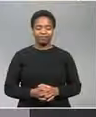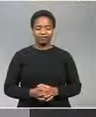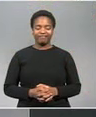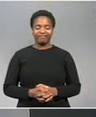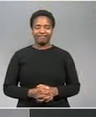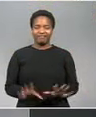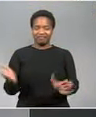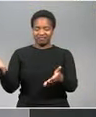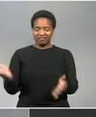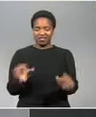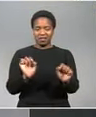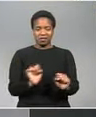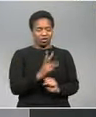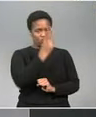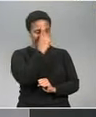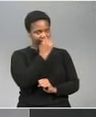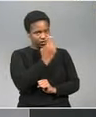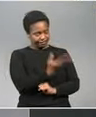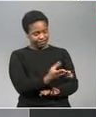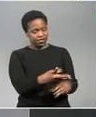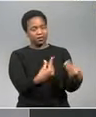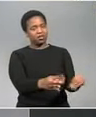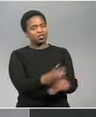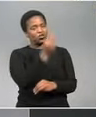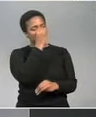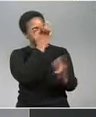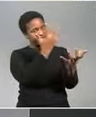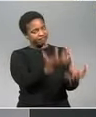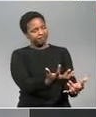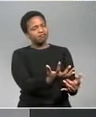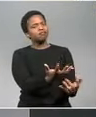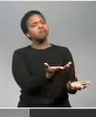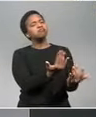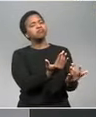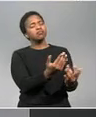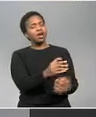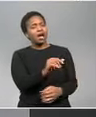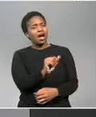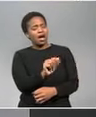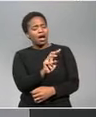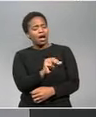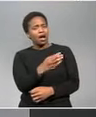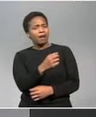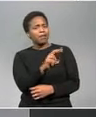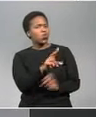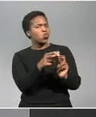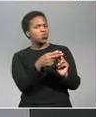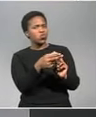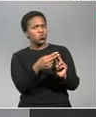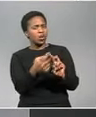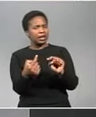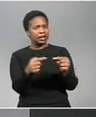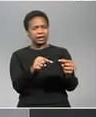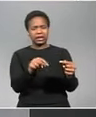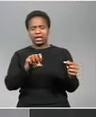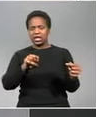welcome back rafiwa joins us now for some business news for an update rafiwa amku is added again against uh subanya